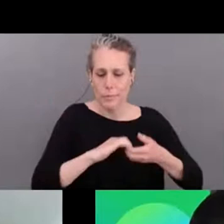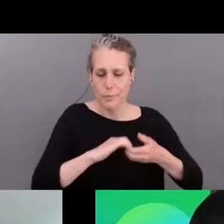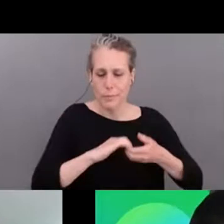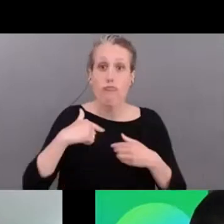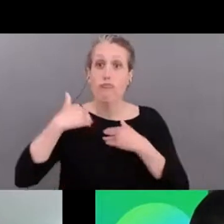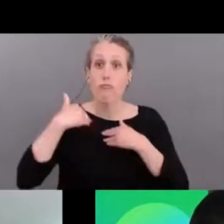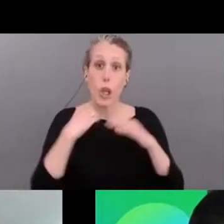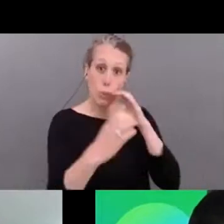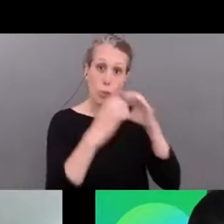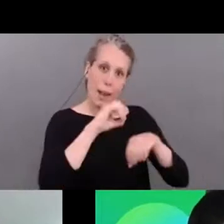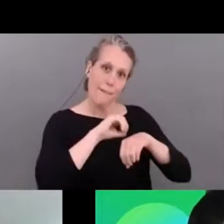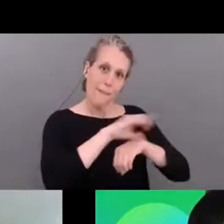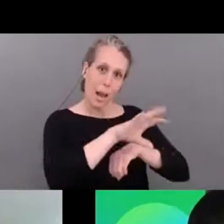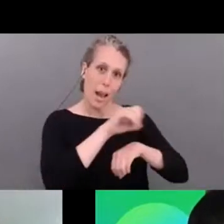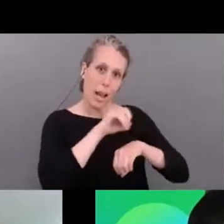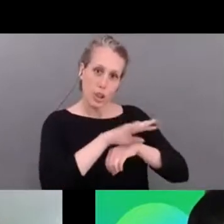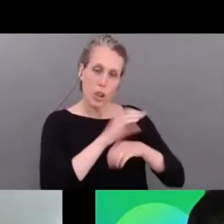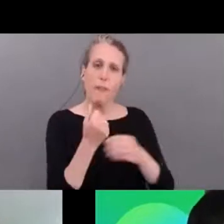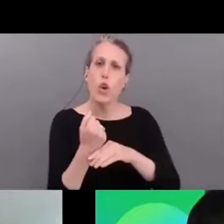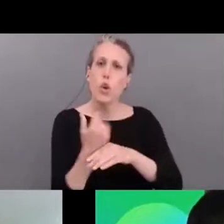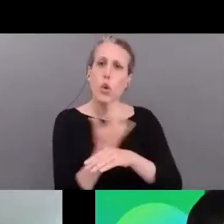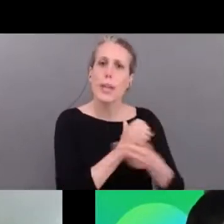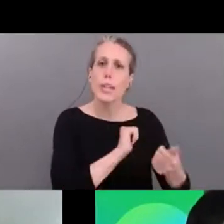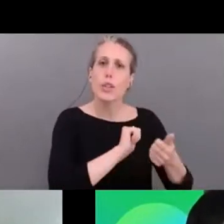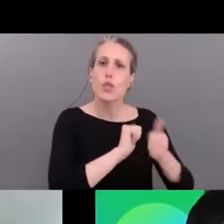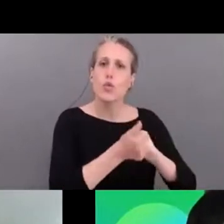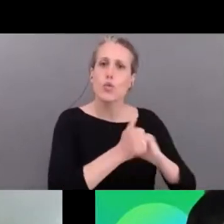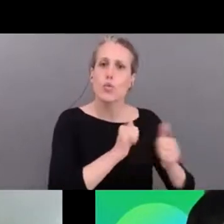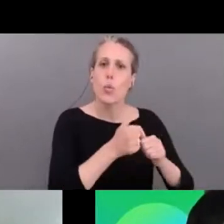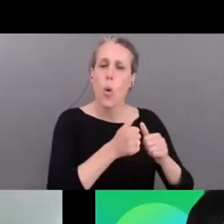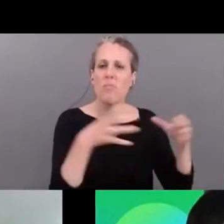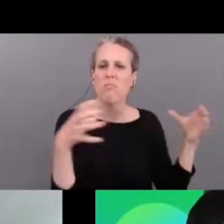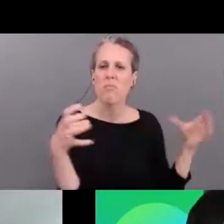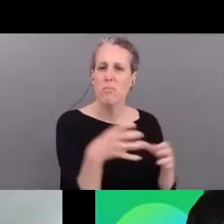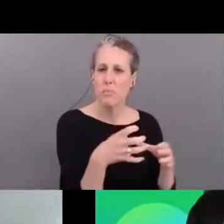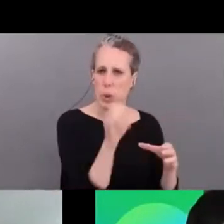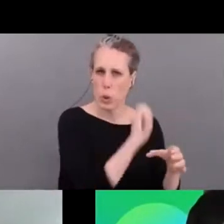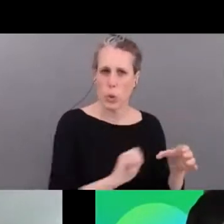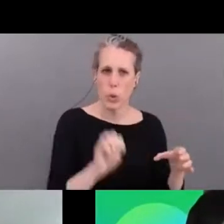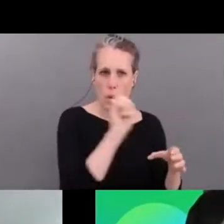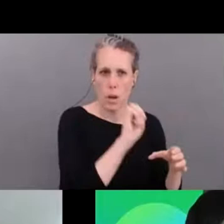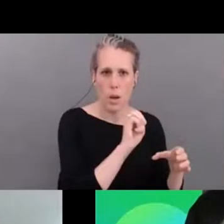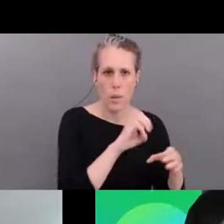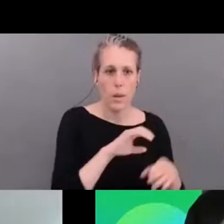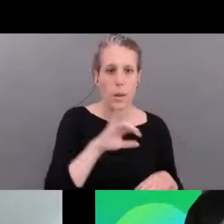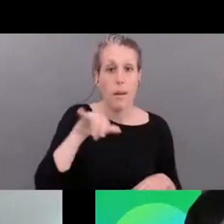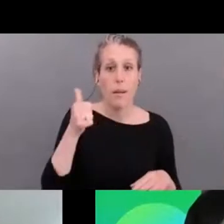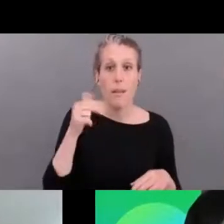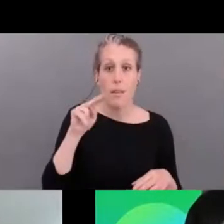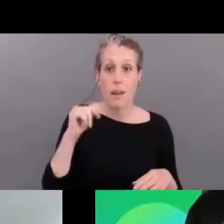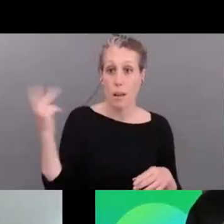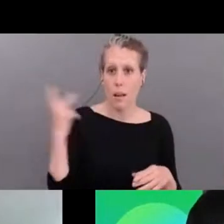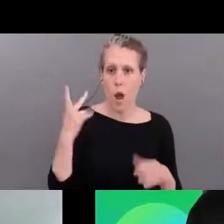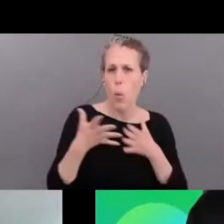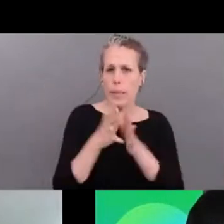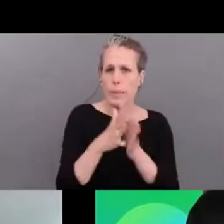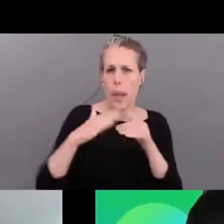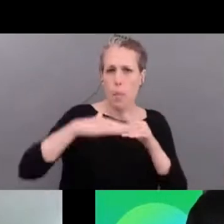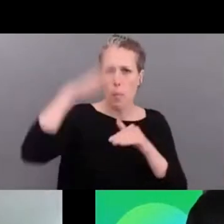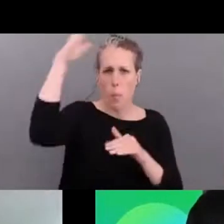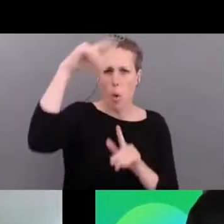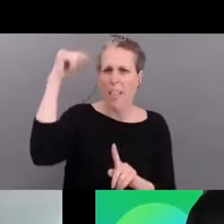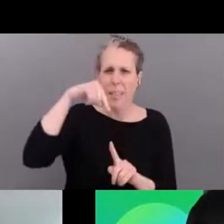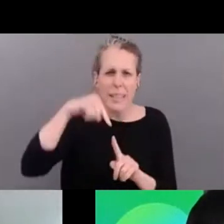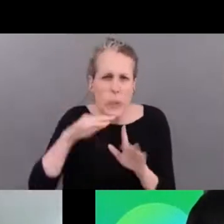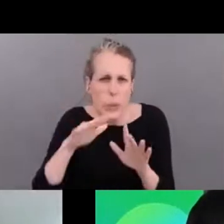to the green sports hub europe and jan and i are going to tell you a little bit more about uh sports hub europe which is a